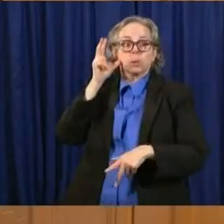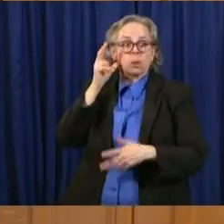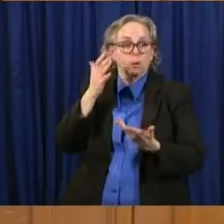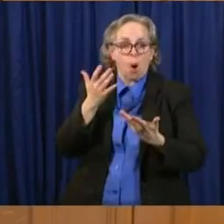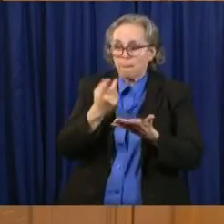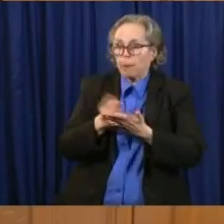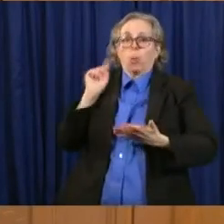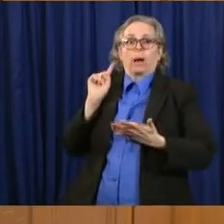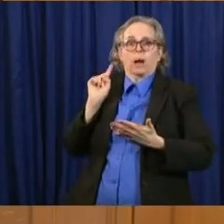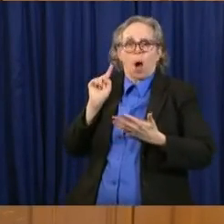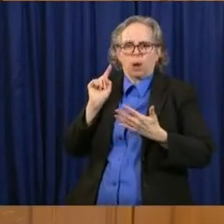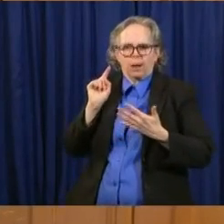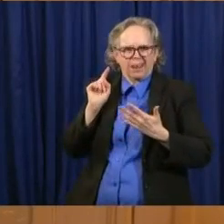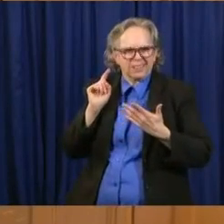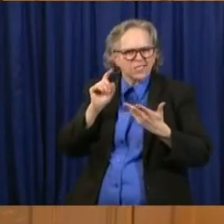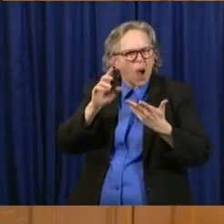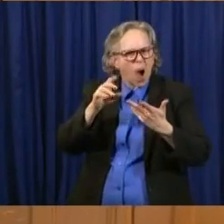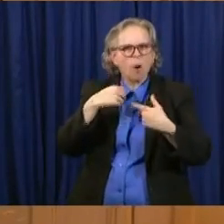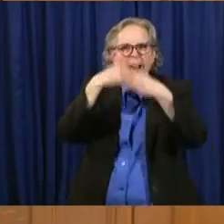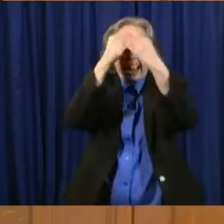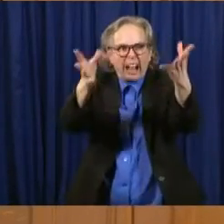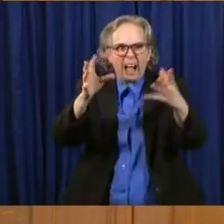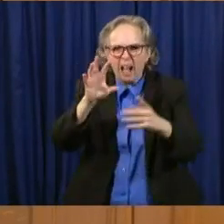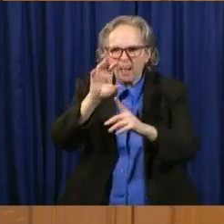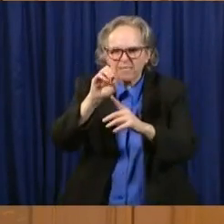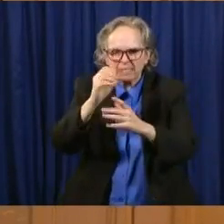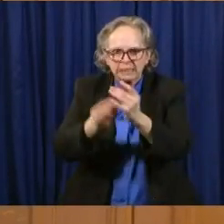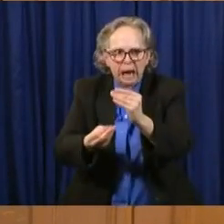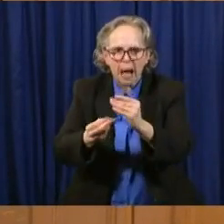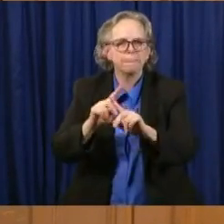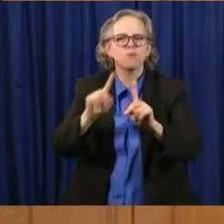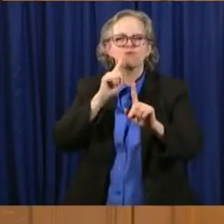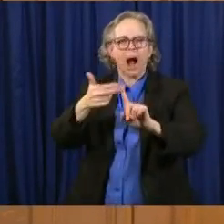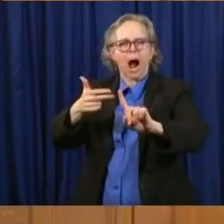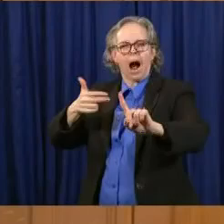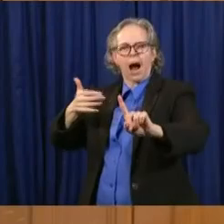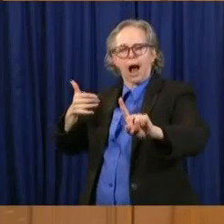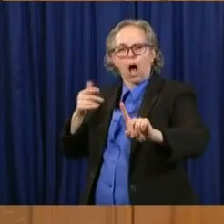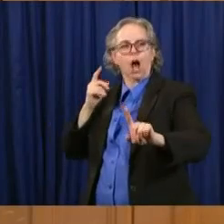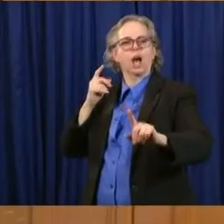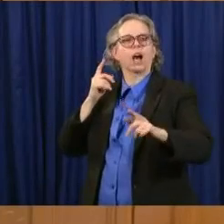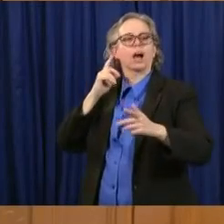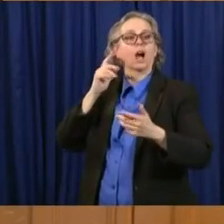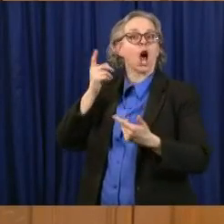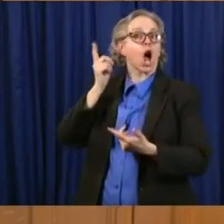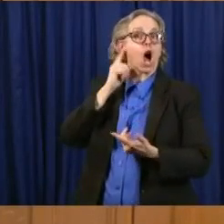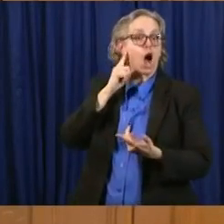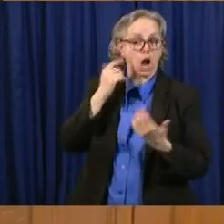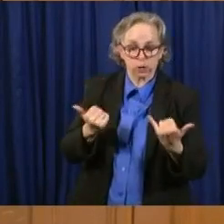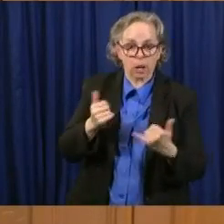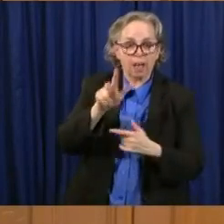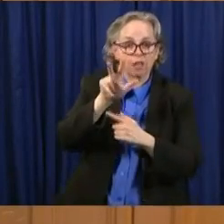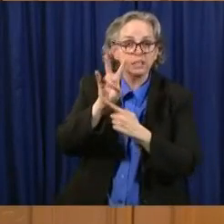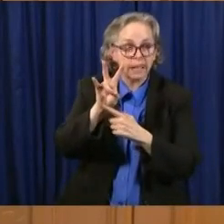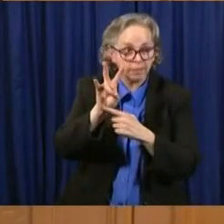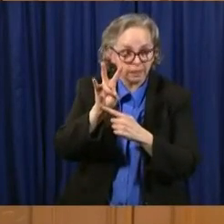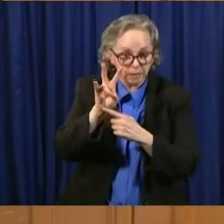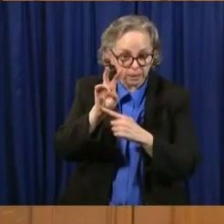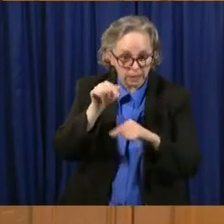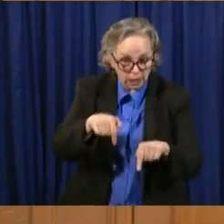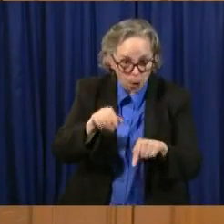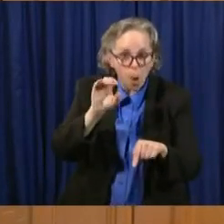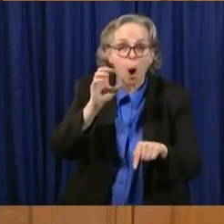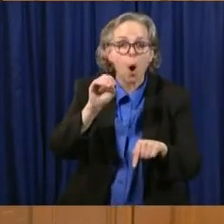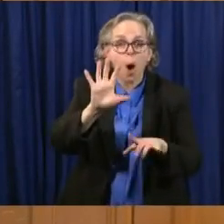are people that died today. We learned today of 37 deaths in Ohio. There are actually people who died today